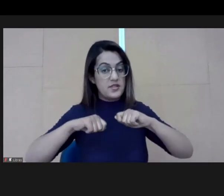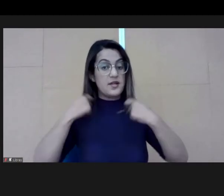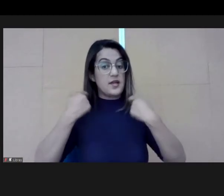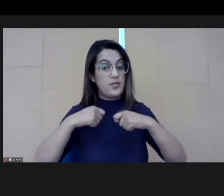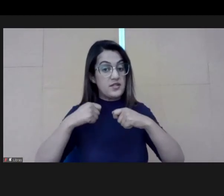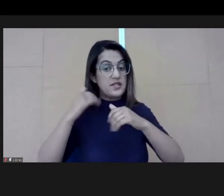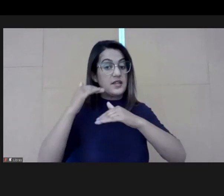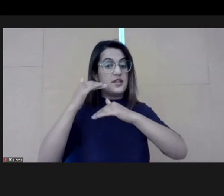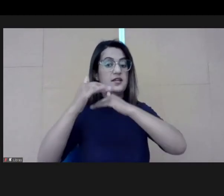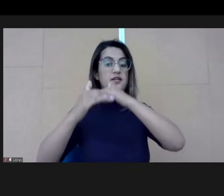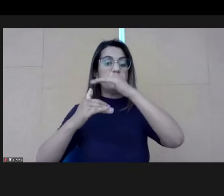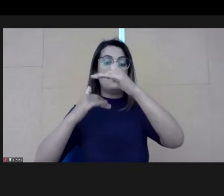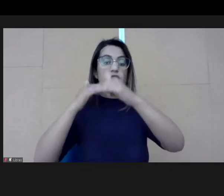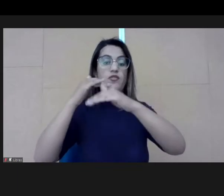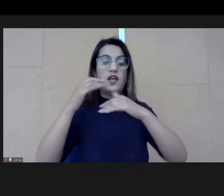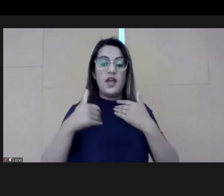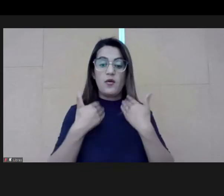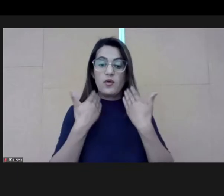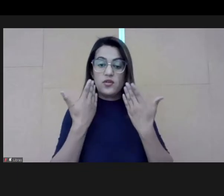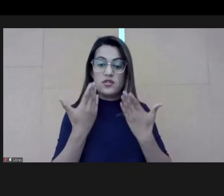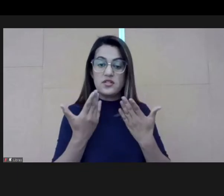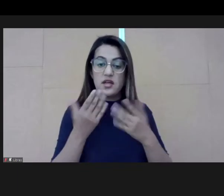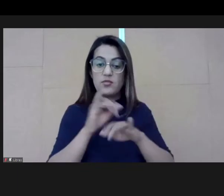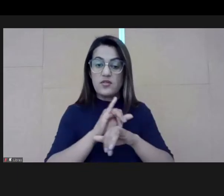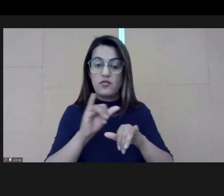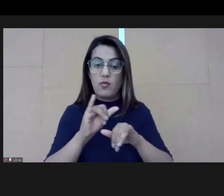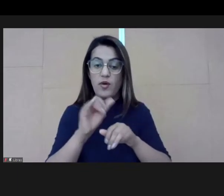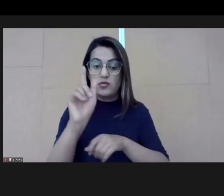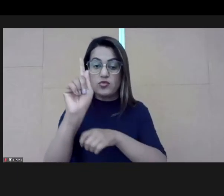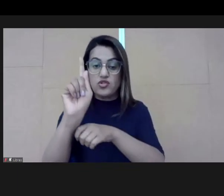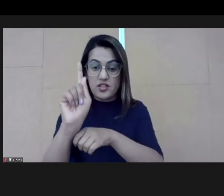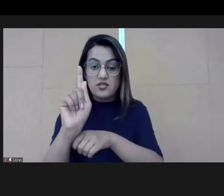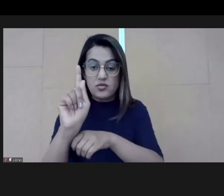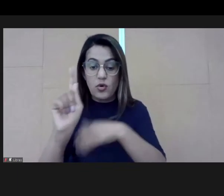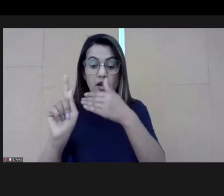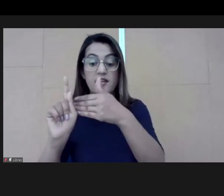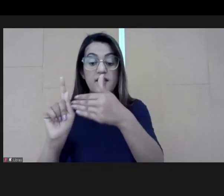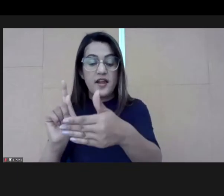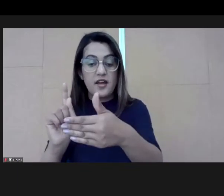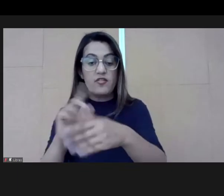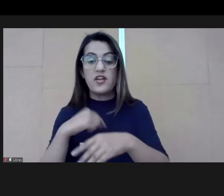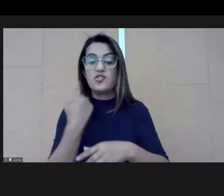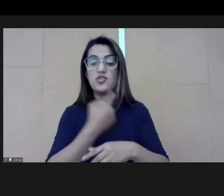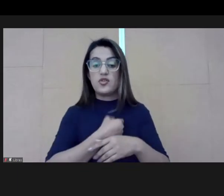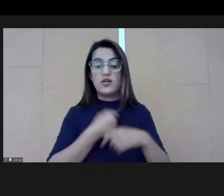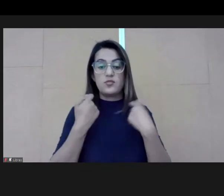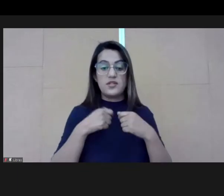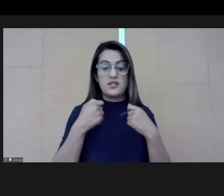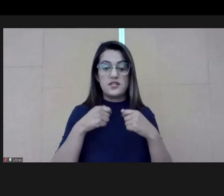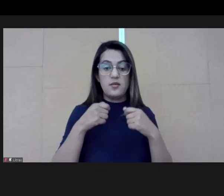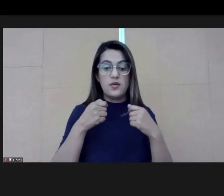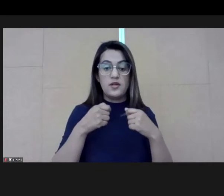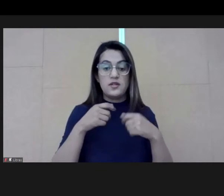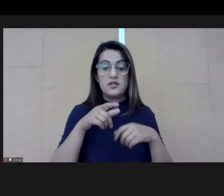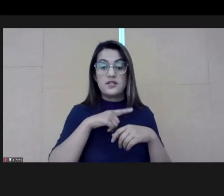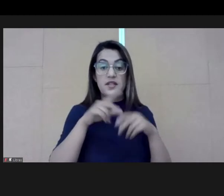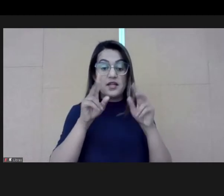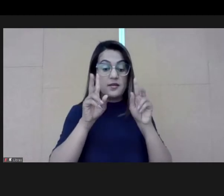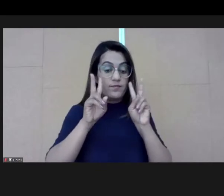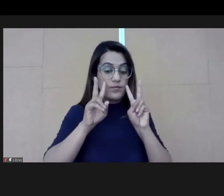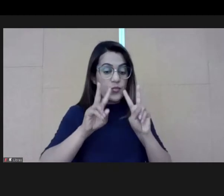partners need to develop. And when we talk about the manager that is on the field, we need to have this